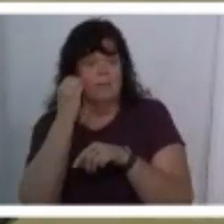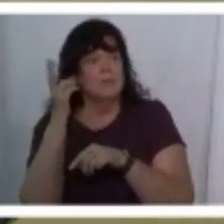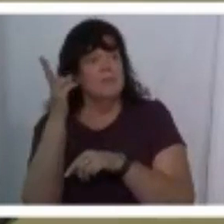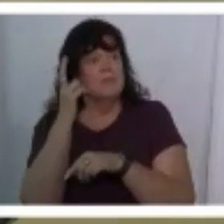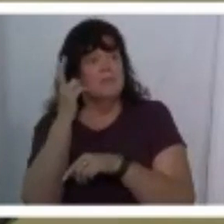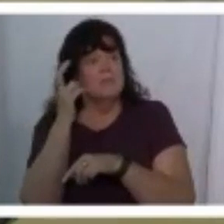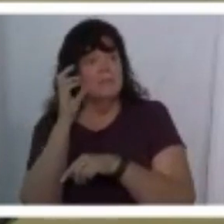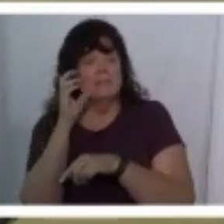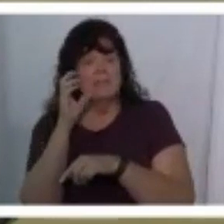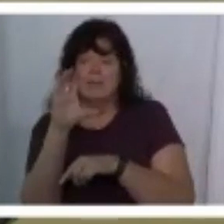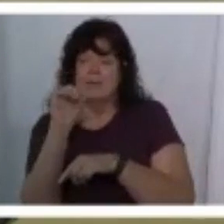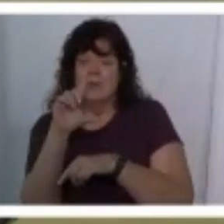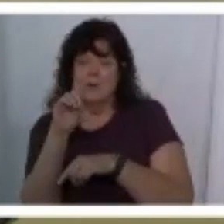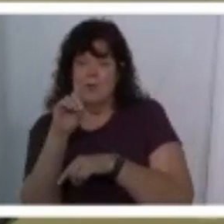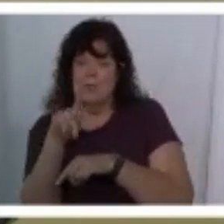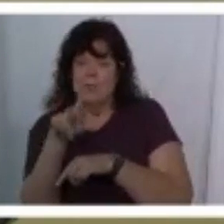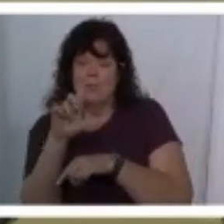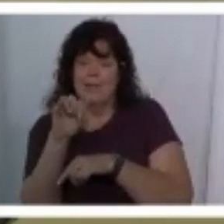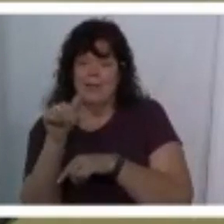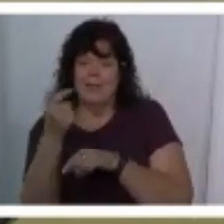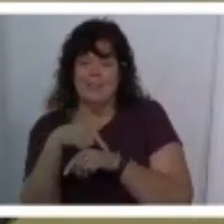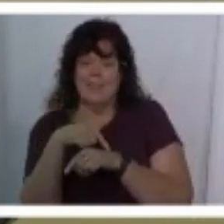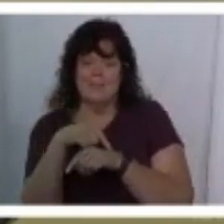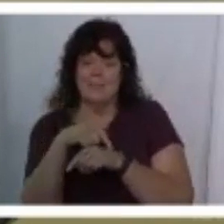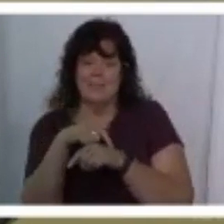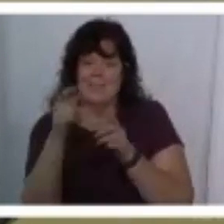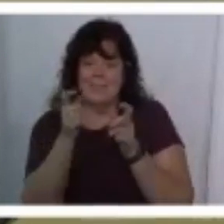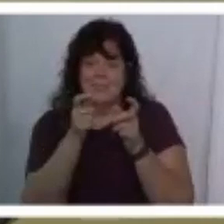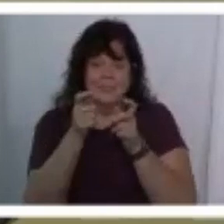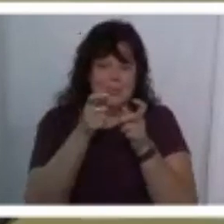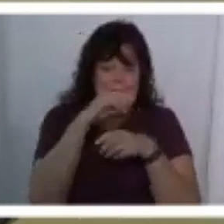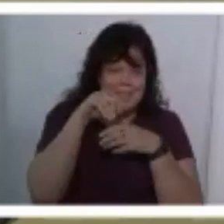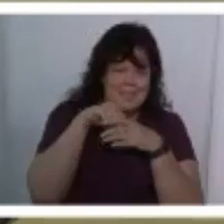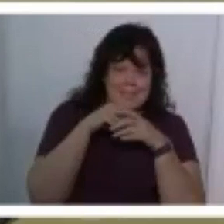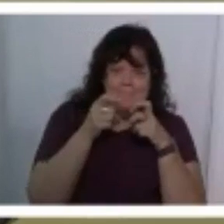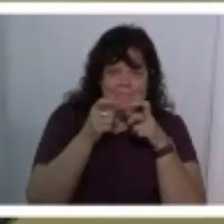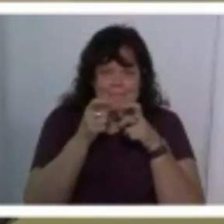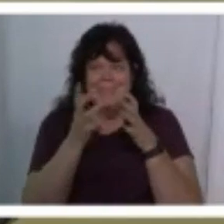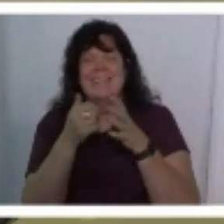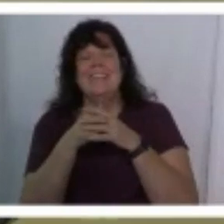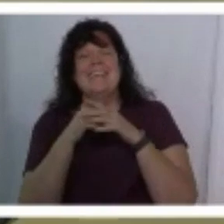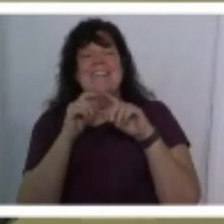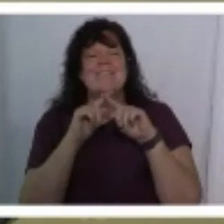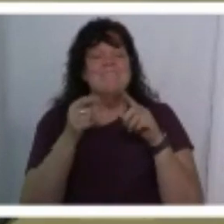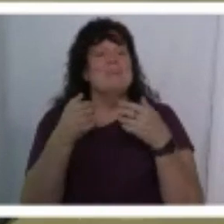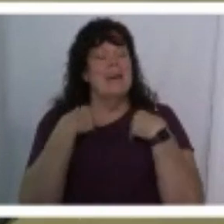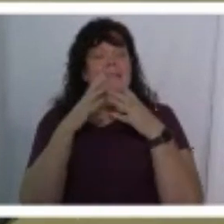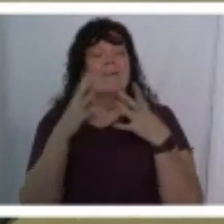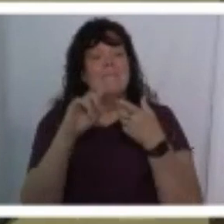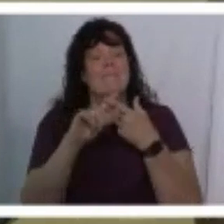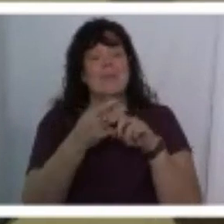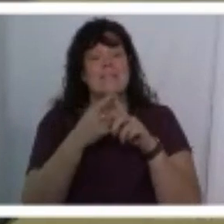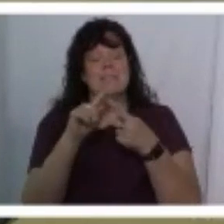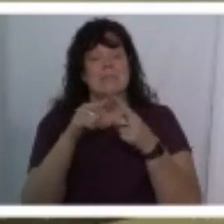listen to cold play the whole time like just channel my inner jamie and just like deal with that um but i i have a lot of friends